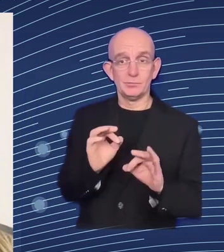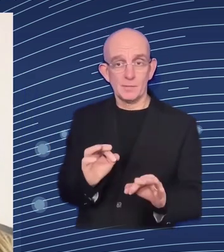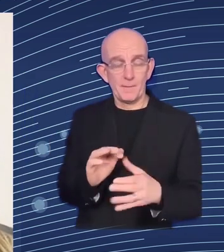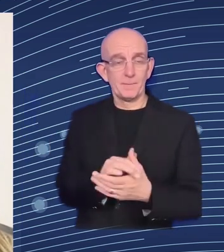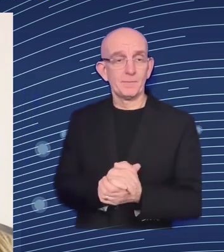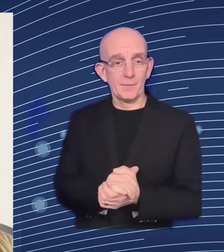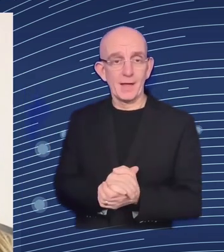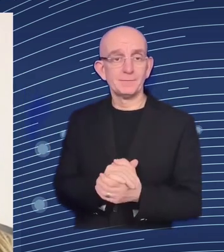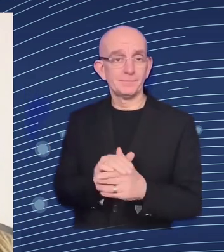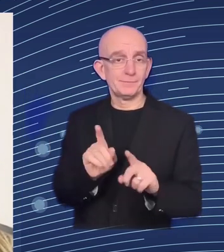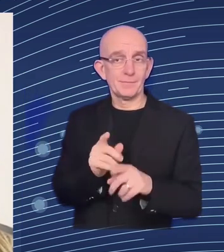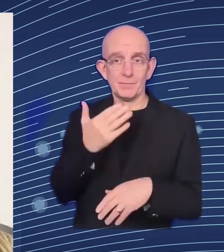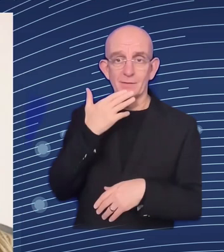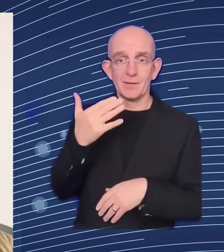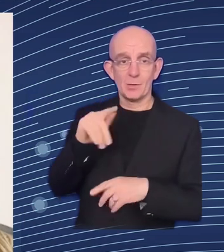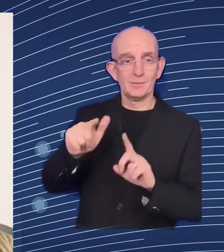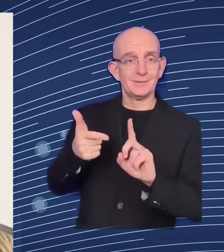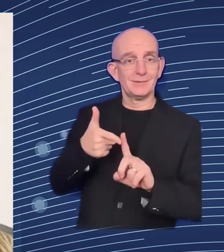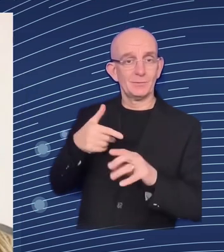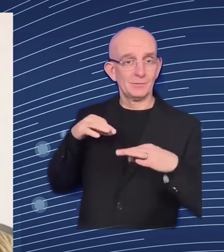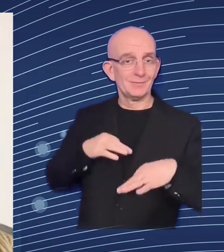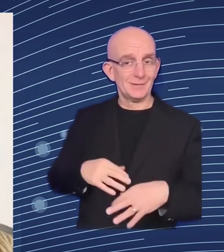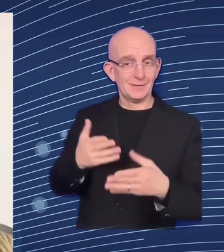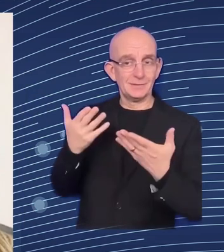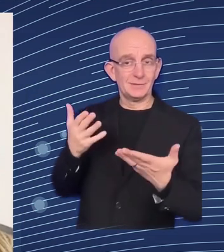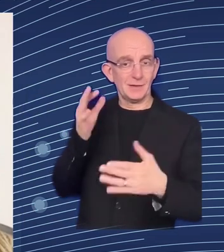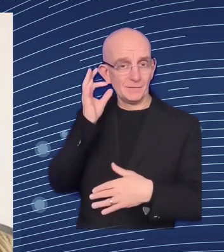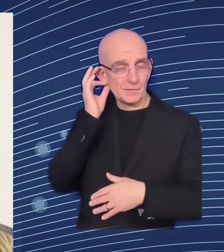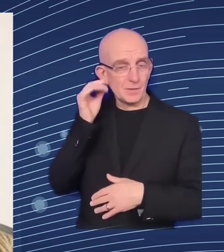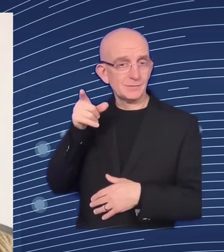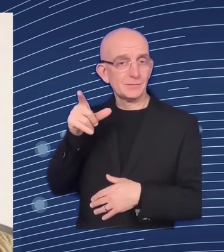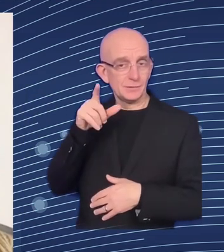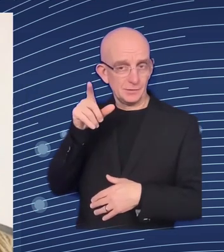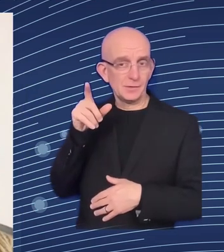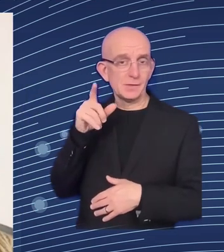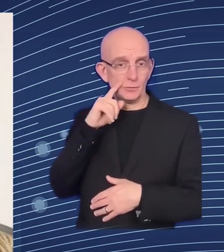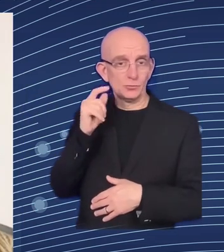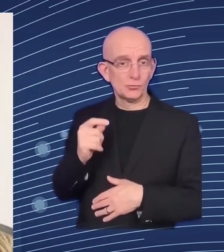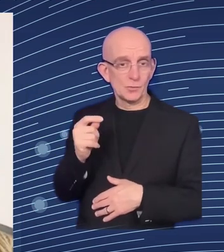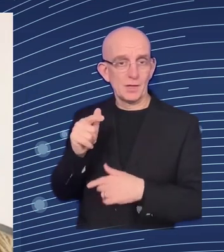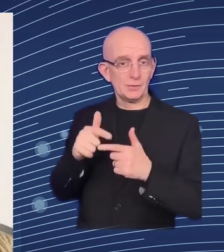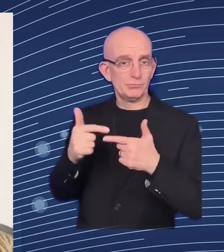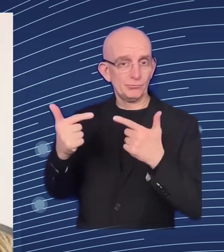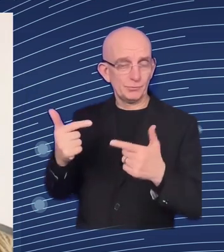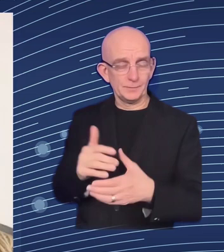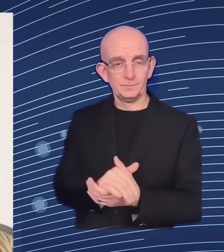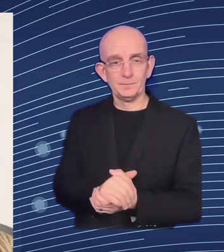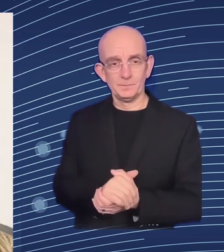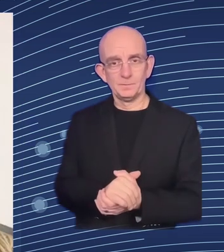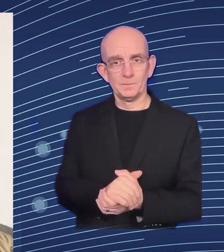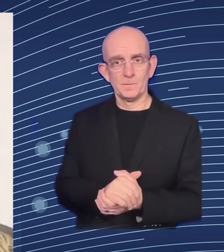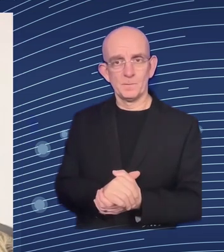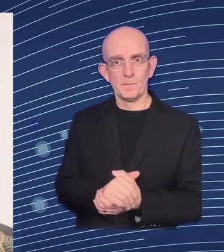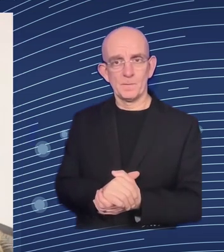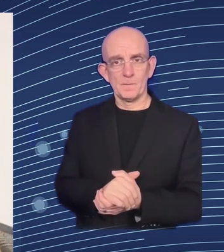contribution and we now move on to um the um well the next part of this event uh which is the signing